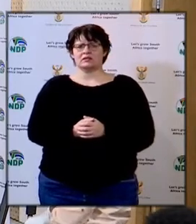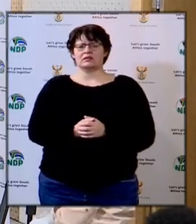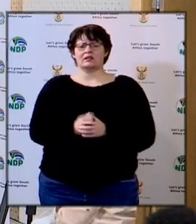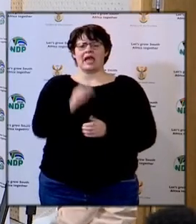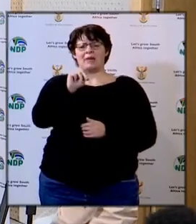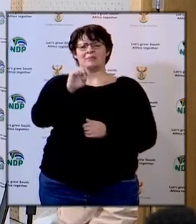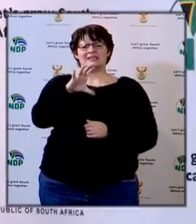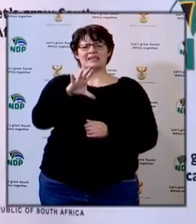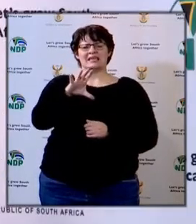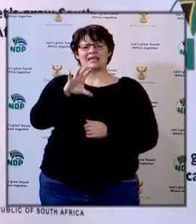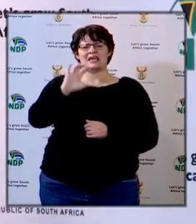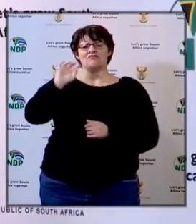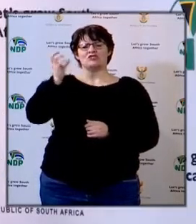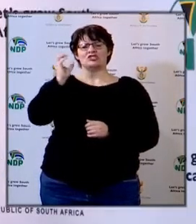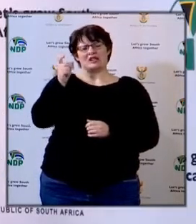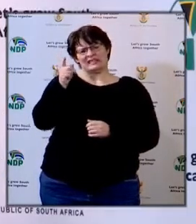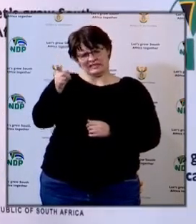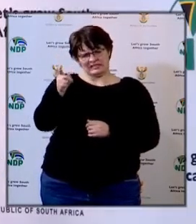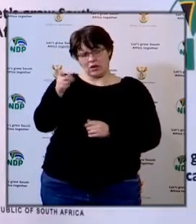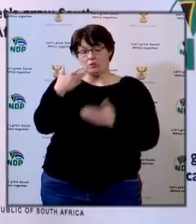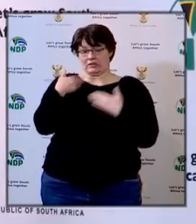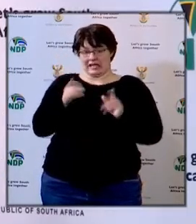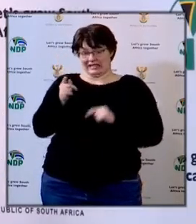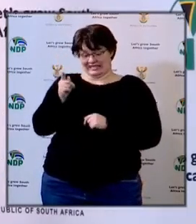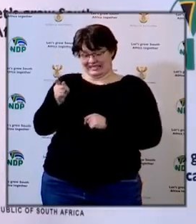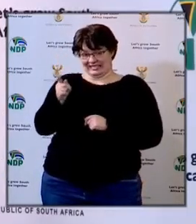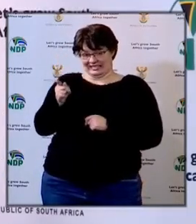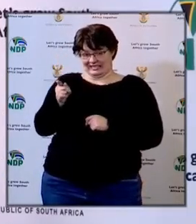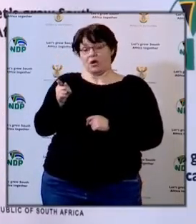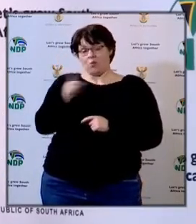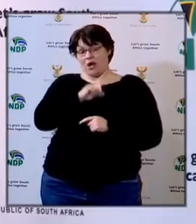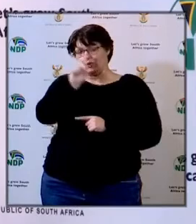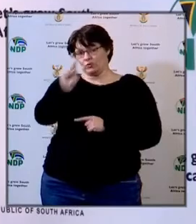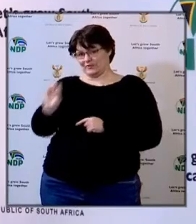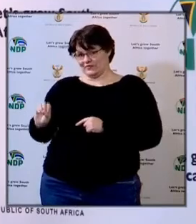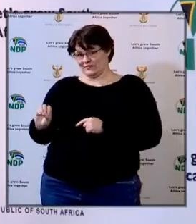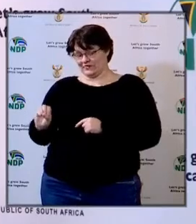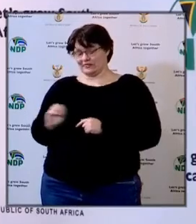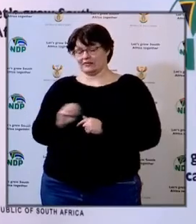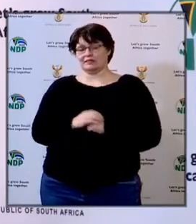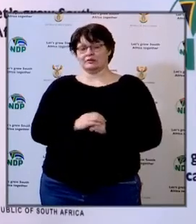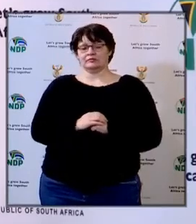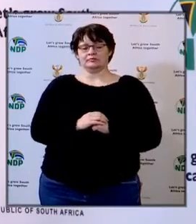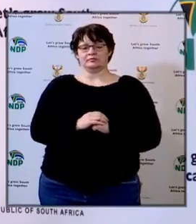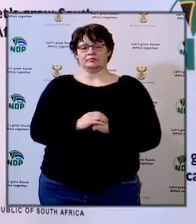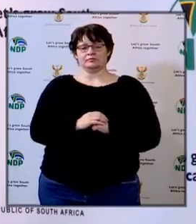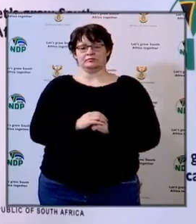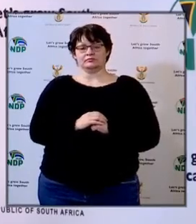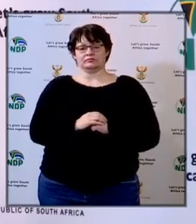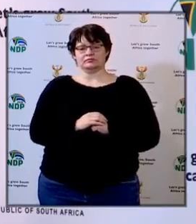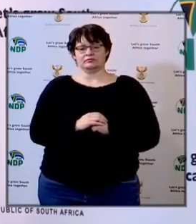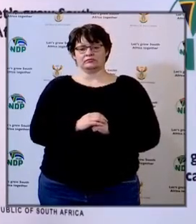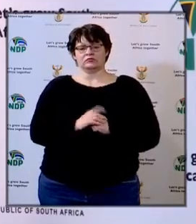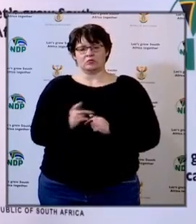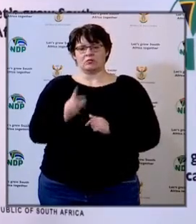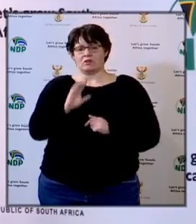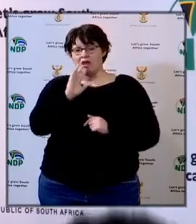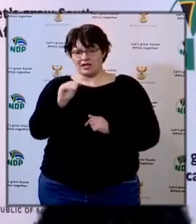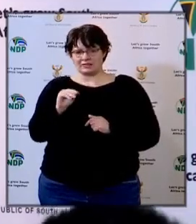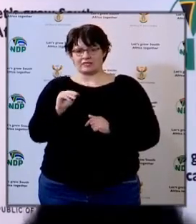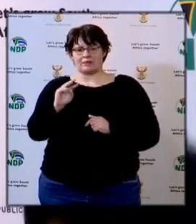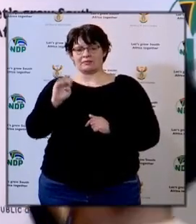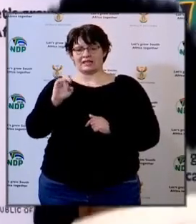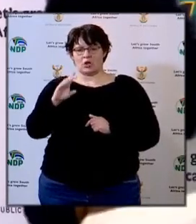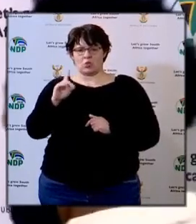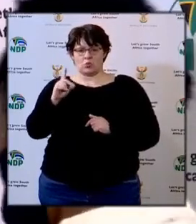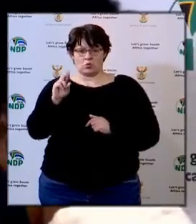the free state we are going to start with you MEC in the free state I'm just going to ask ask ask Mr MDAO gratunela dan for nothing